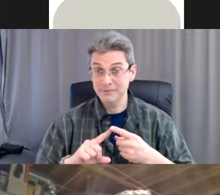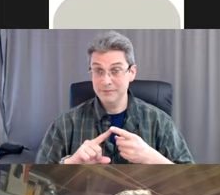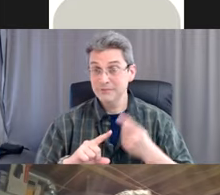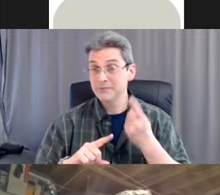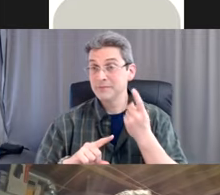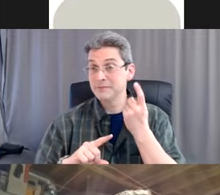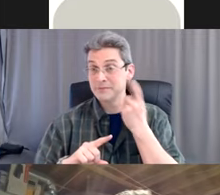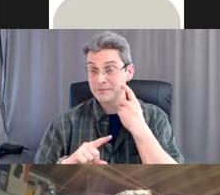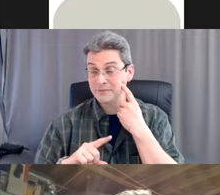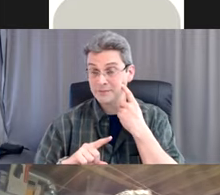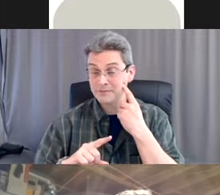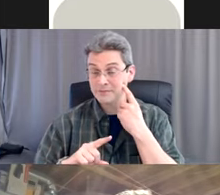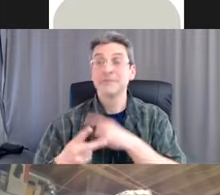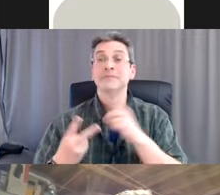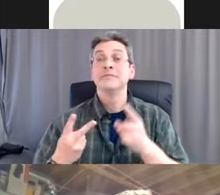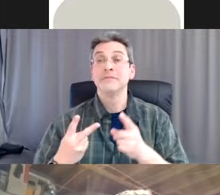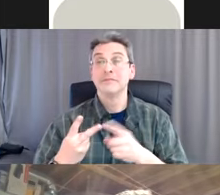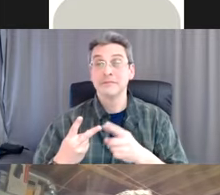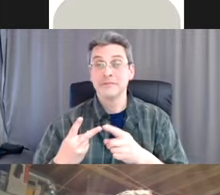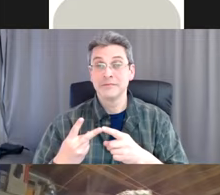And the next question.